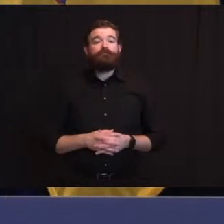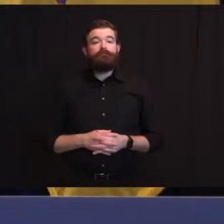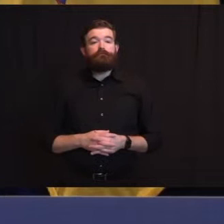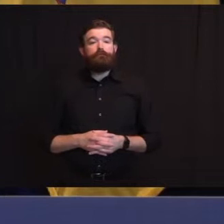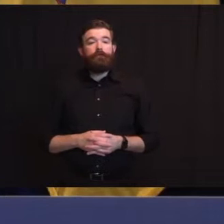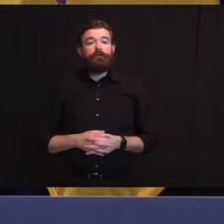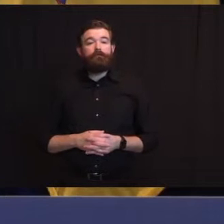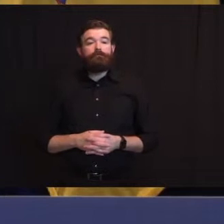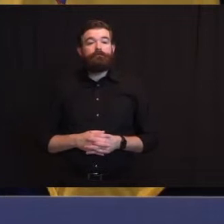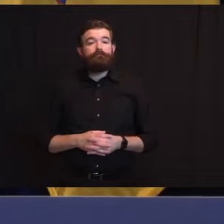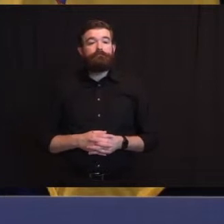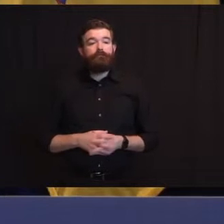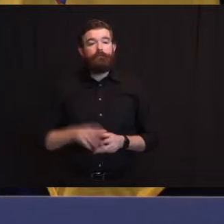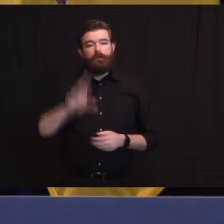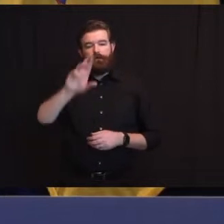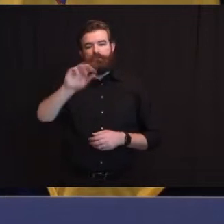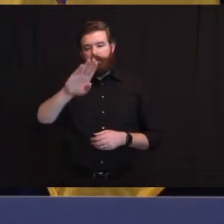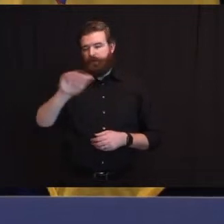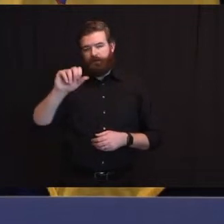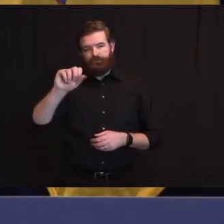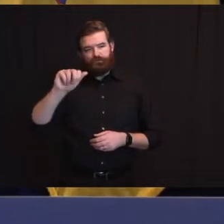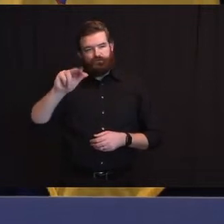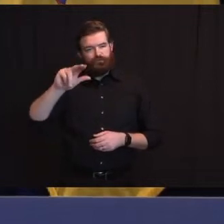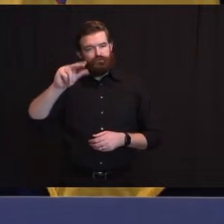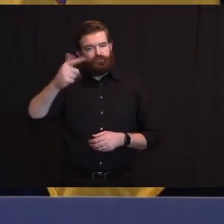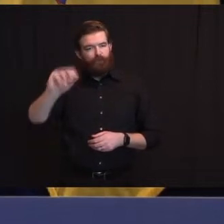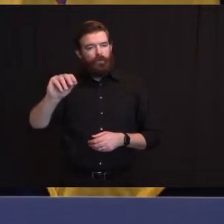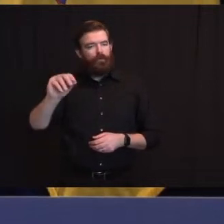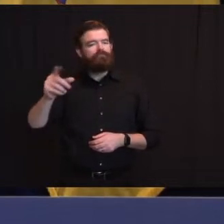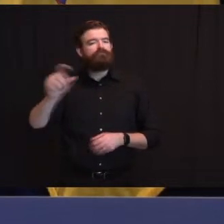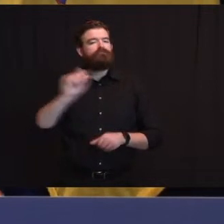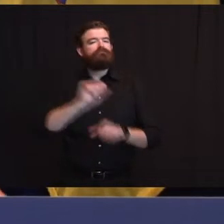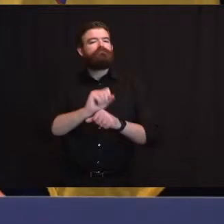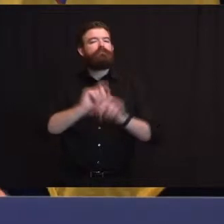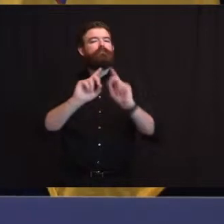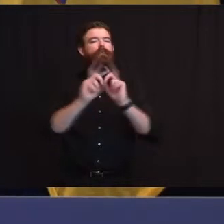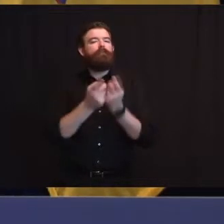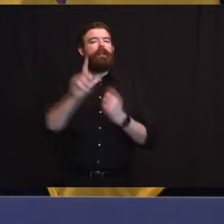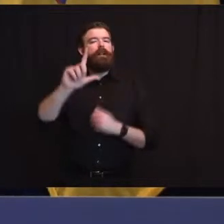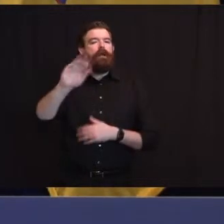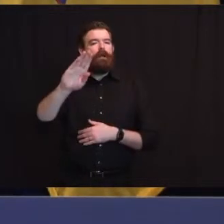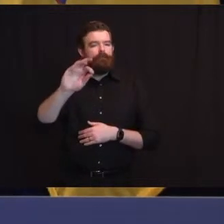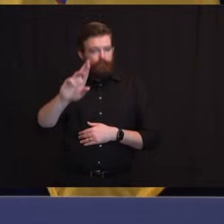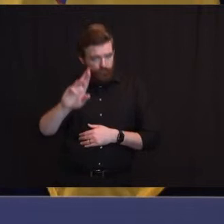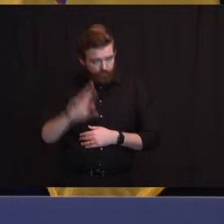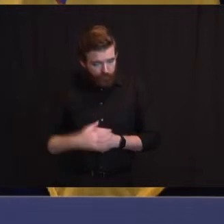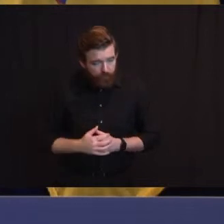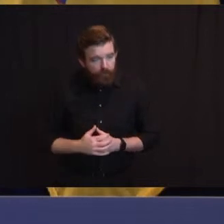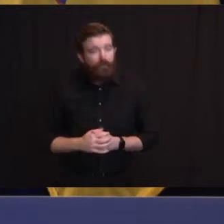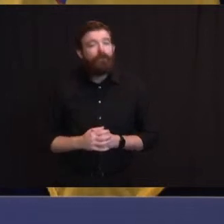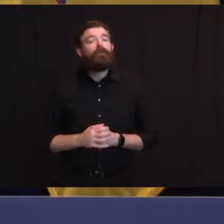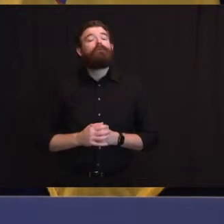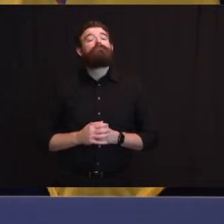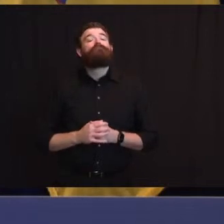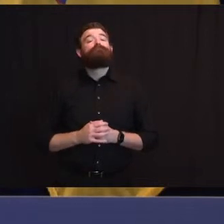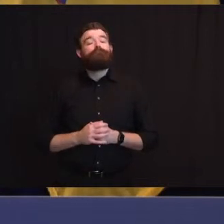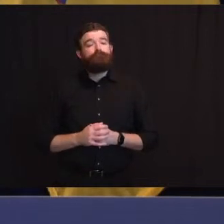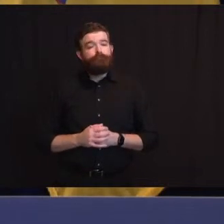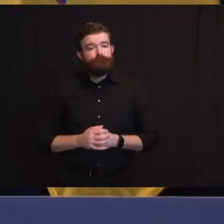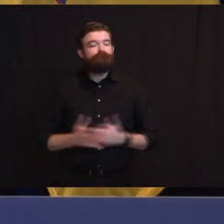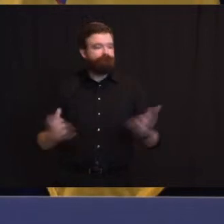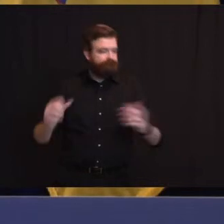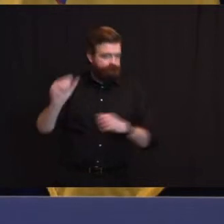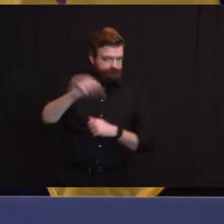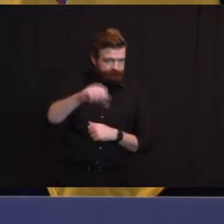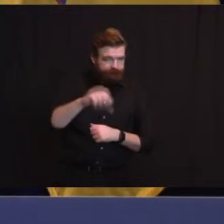benefits, not just a delayed week because of the delay on the signing. Having said that, I've just said having said that, we have a call at 2 o